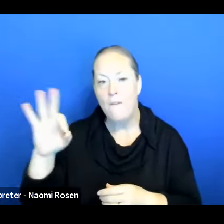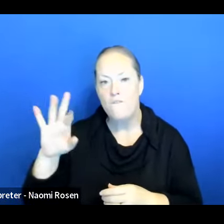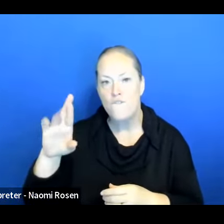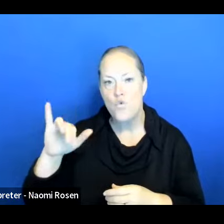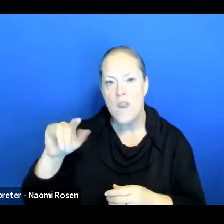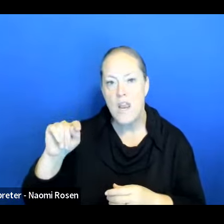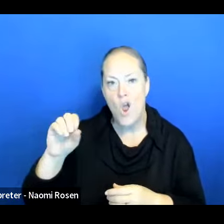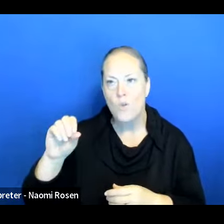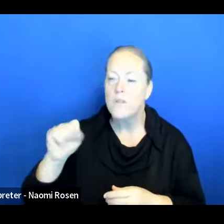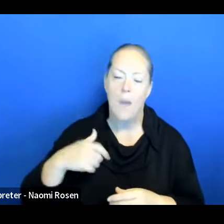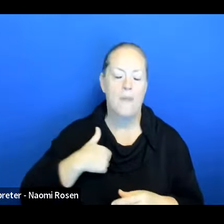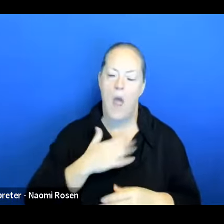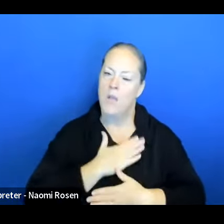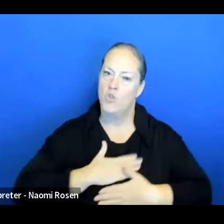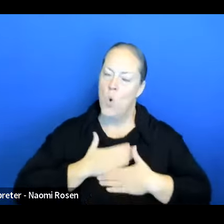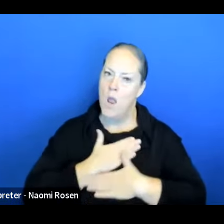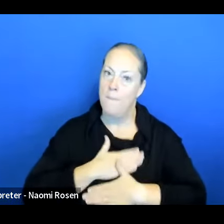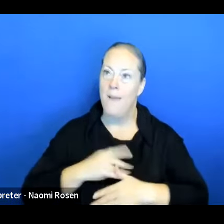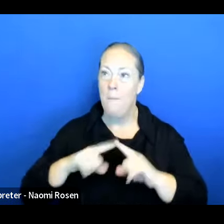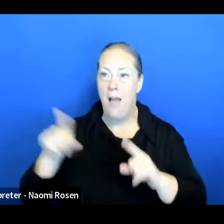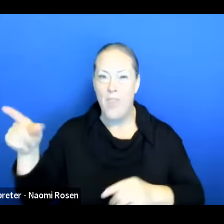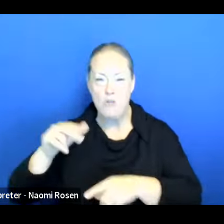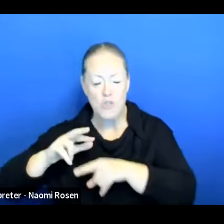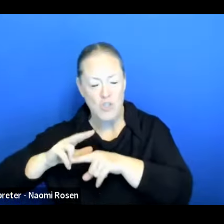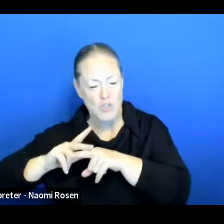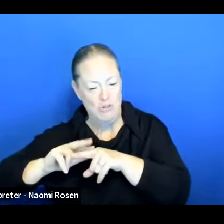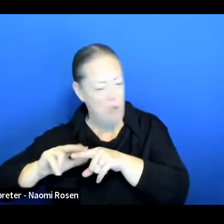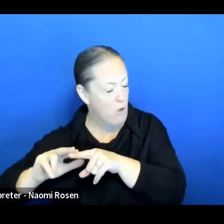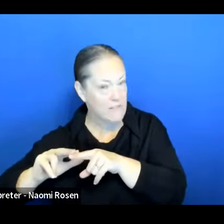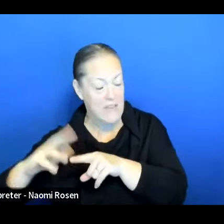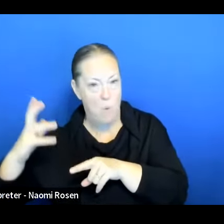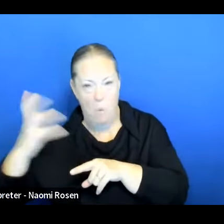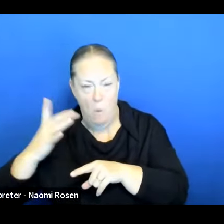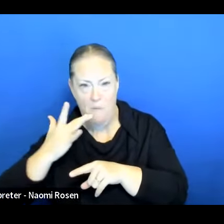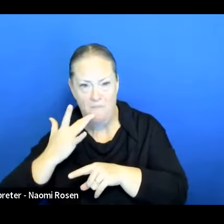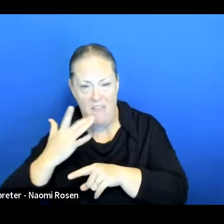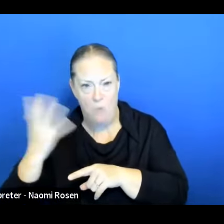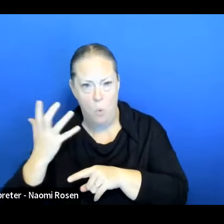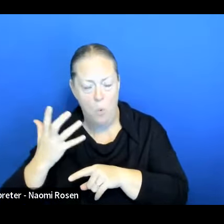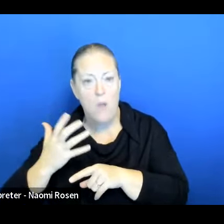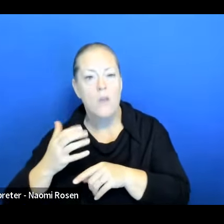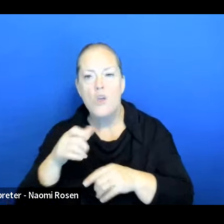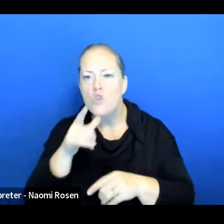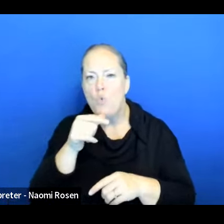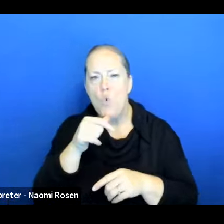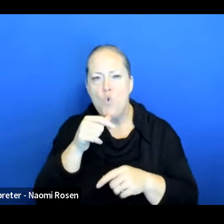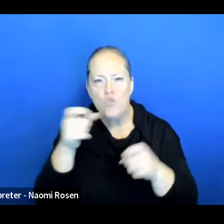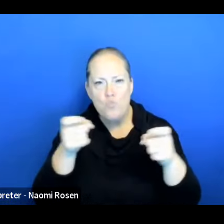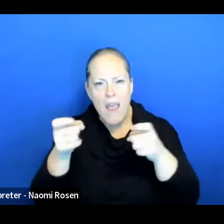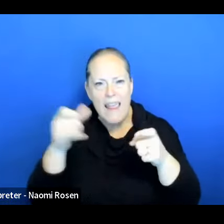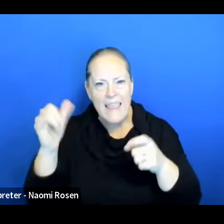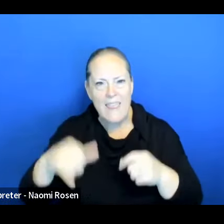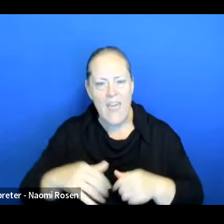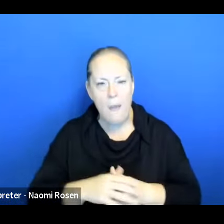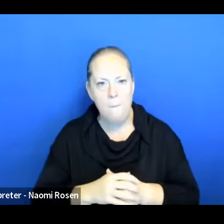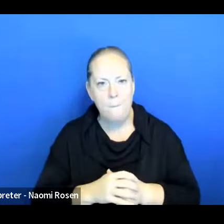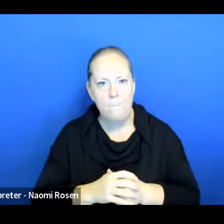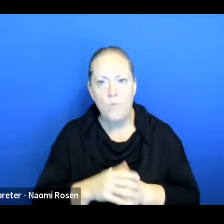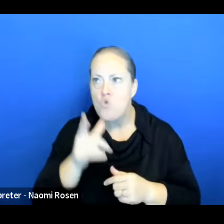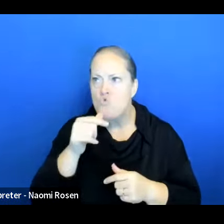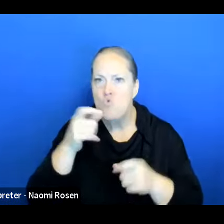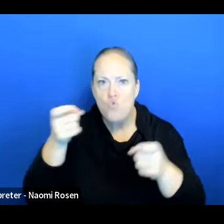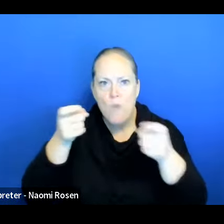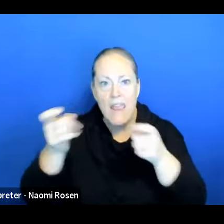here and there. They're so salty, you know, like, so who, who is regulating that? Who is regulating our